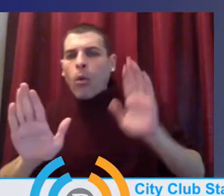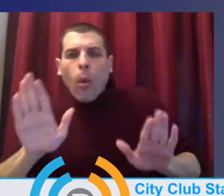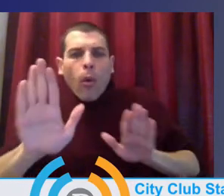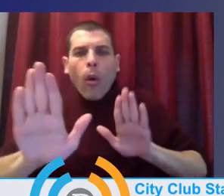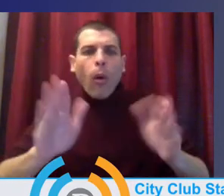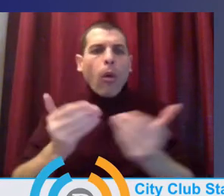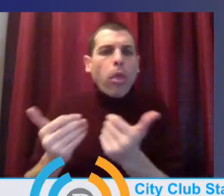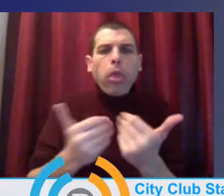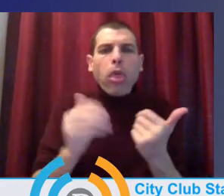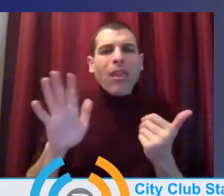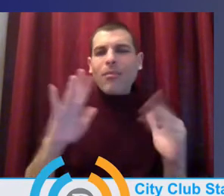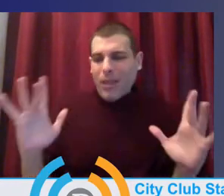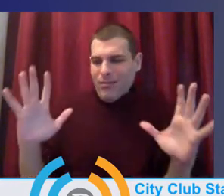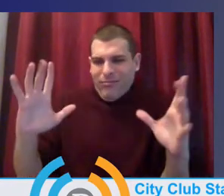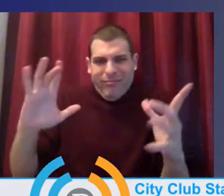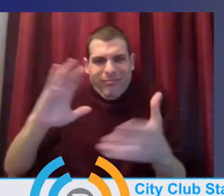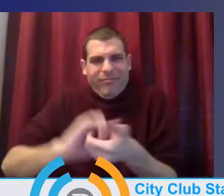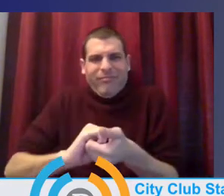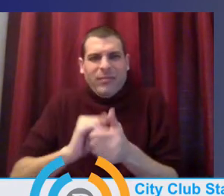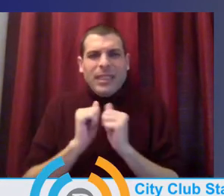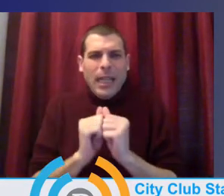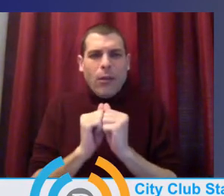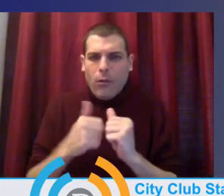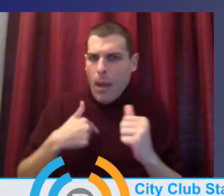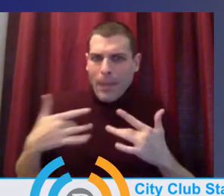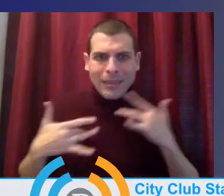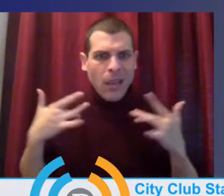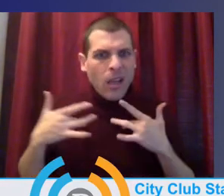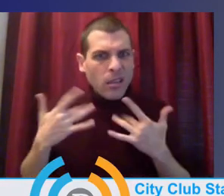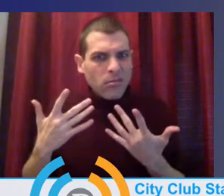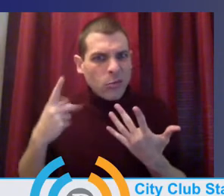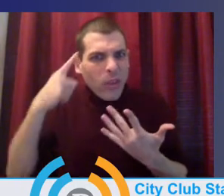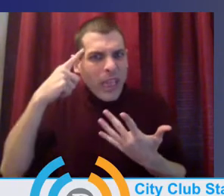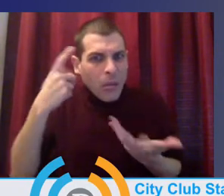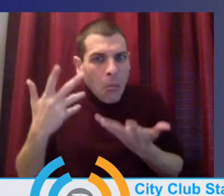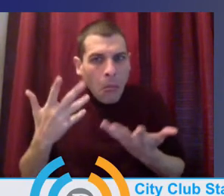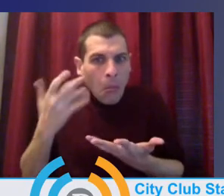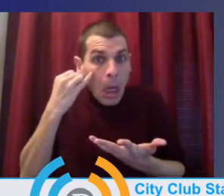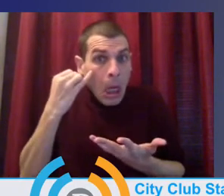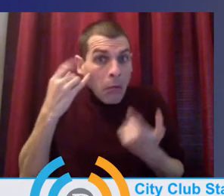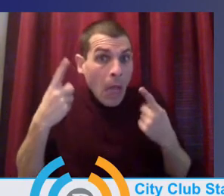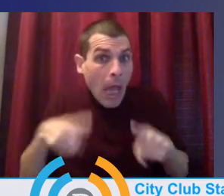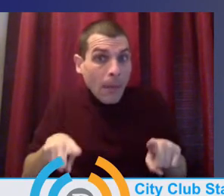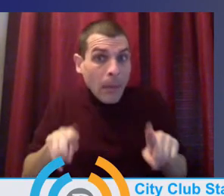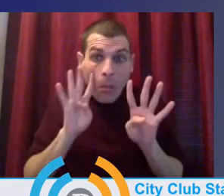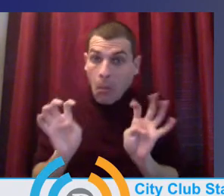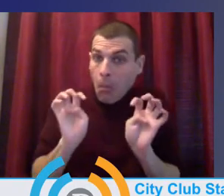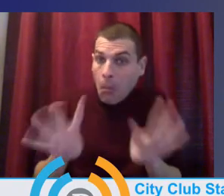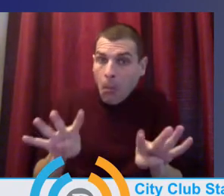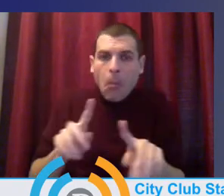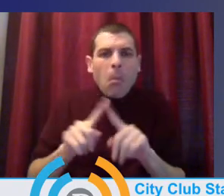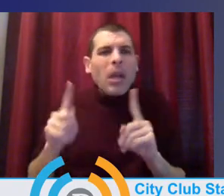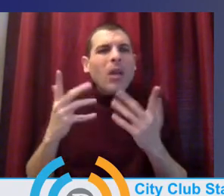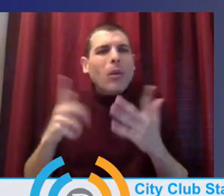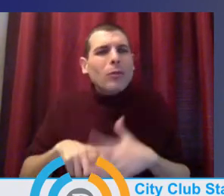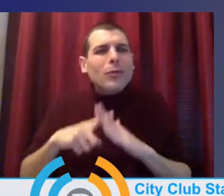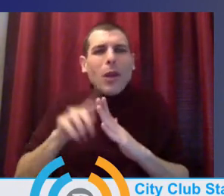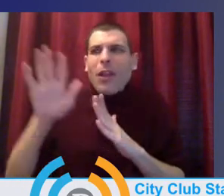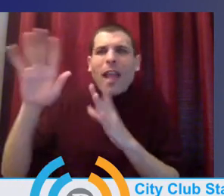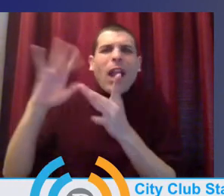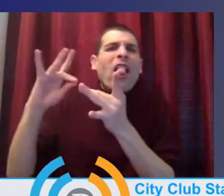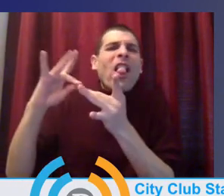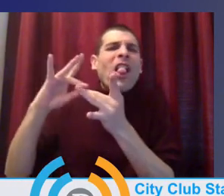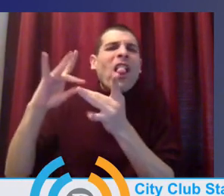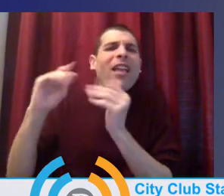exciting conversation. I'm hoping that we have the opportunity to create that kind of a demonstration encounter narrative and our center for black student